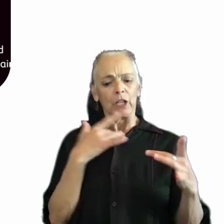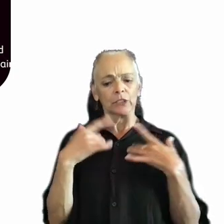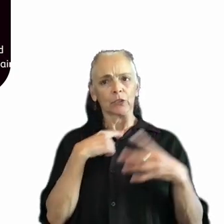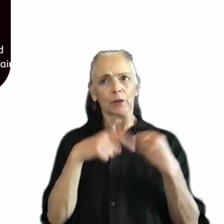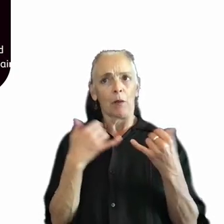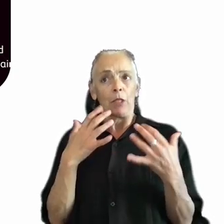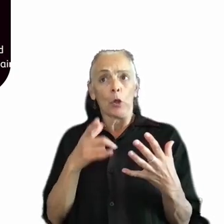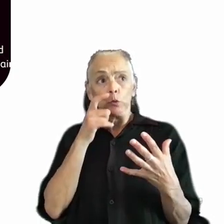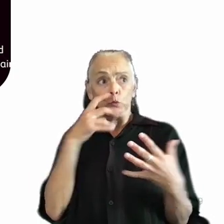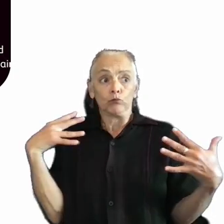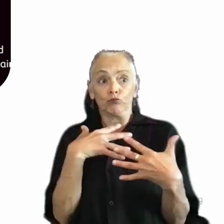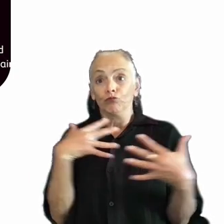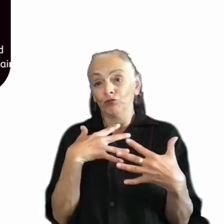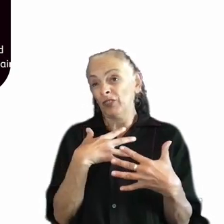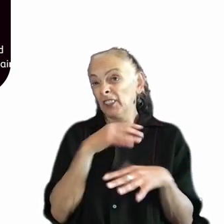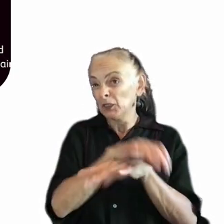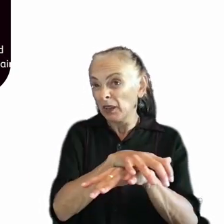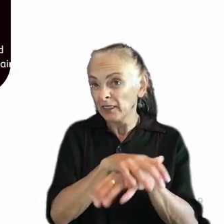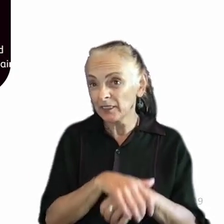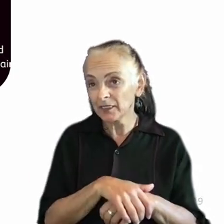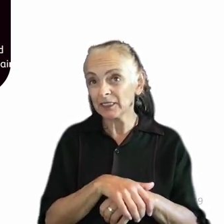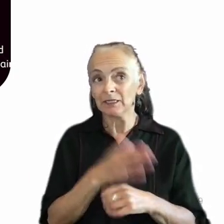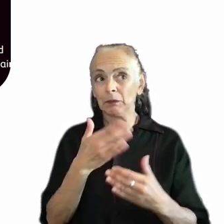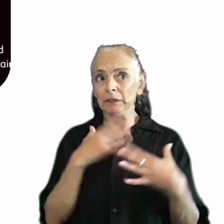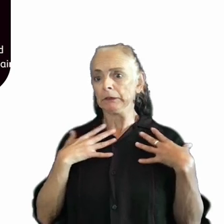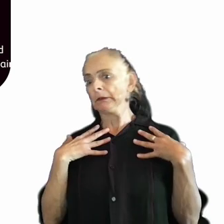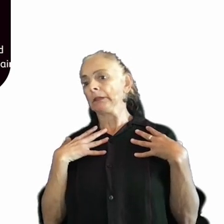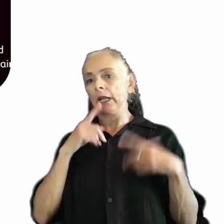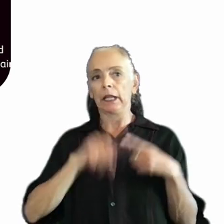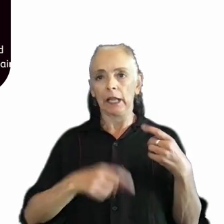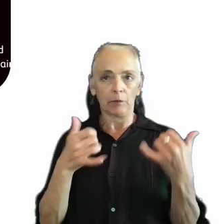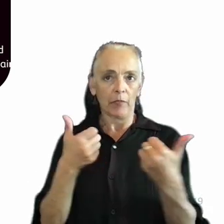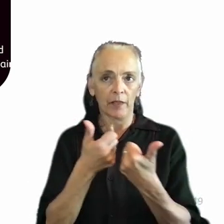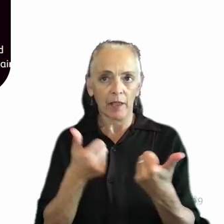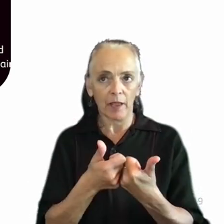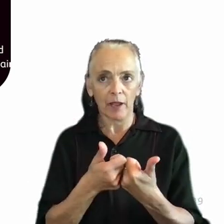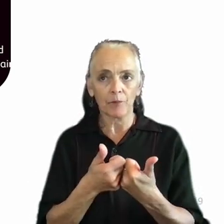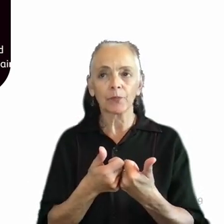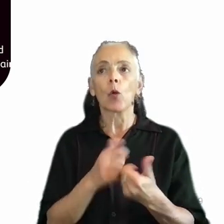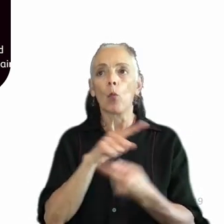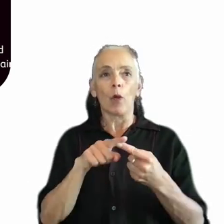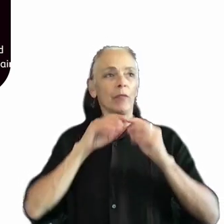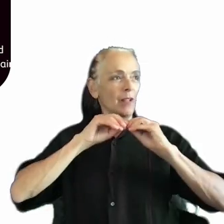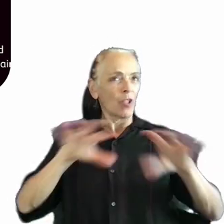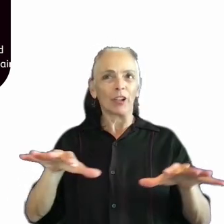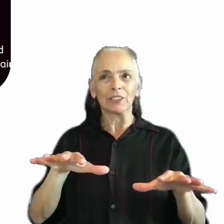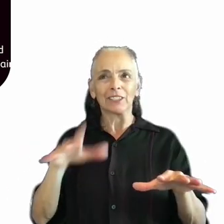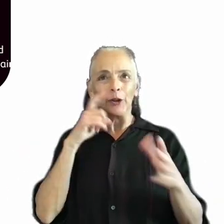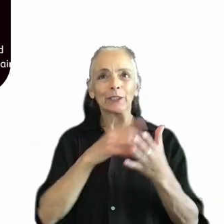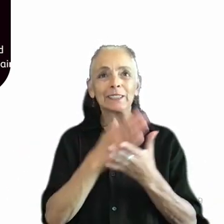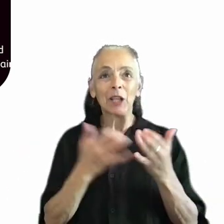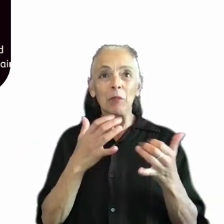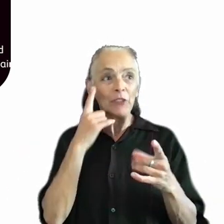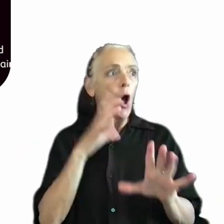experienced Arachnophobia being unable to play the game. They noticed at launch that there were players who were like, oh, that's a really fun